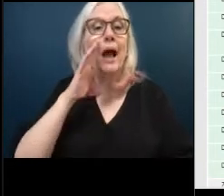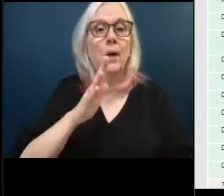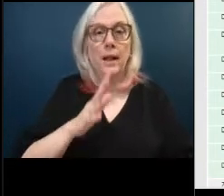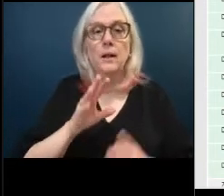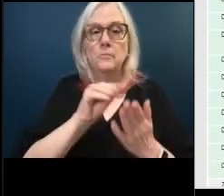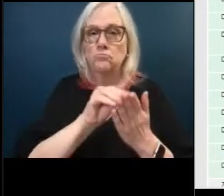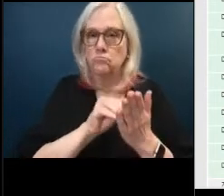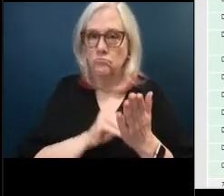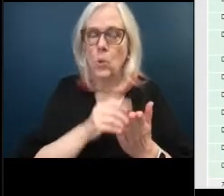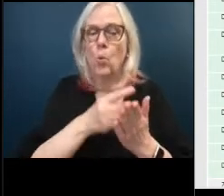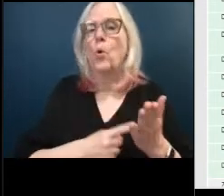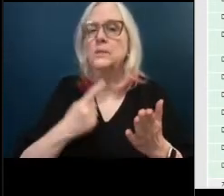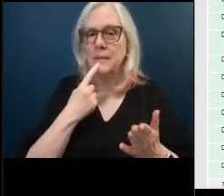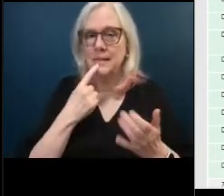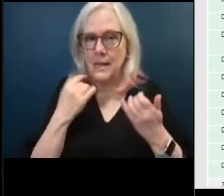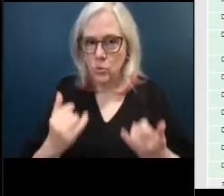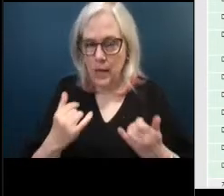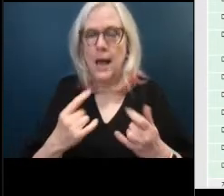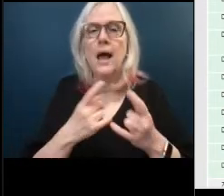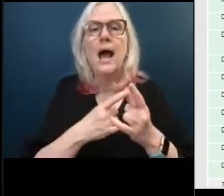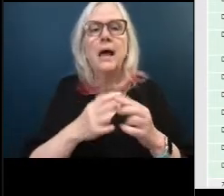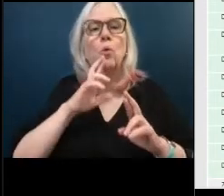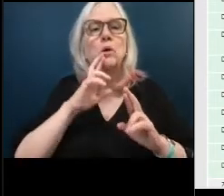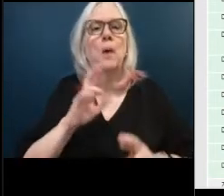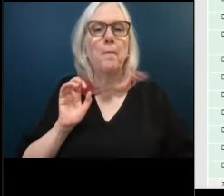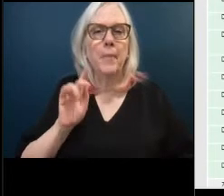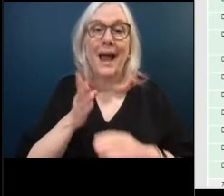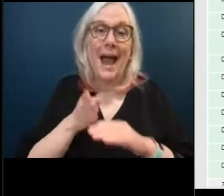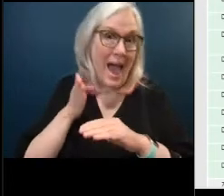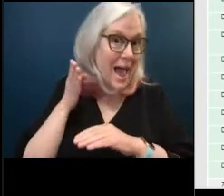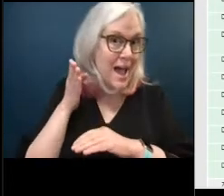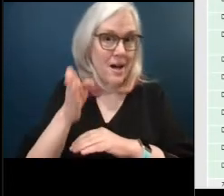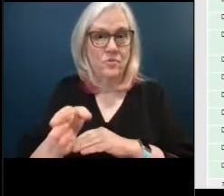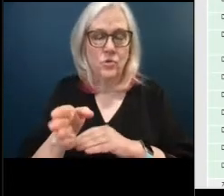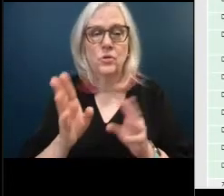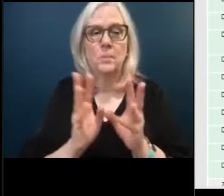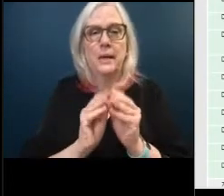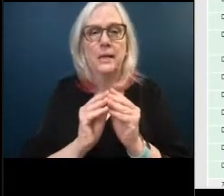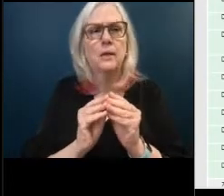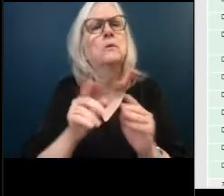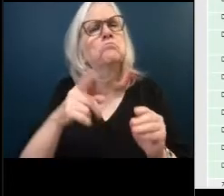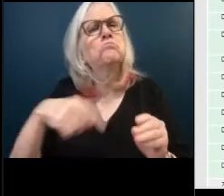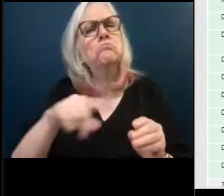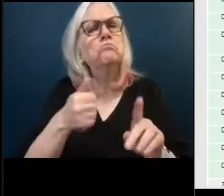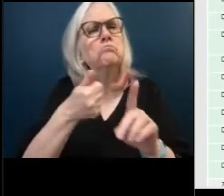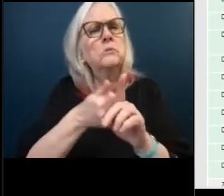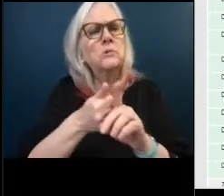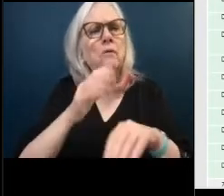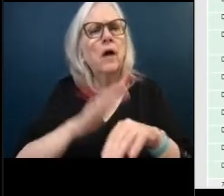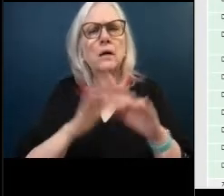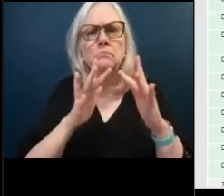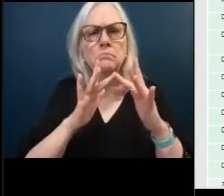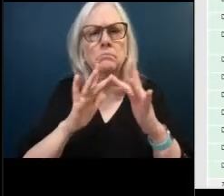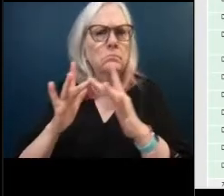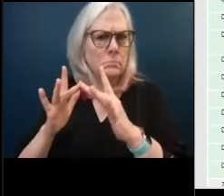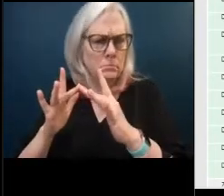them after the meeting has concluded. For those of you that are joining us virtually and wish to speak, please keep your digital hands raised throughout